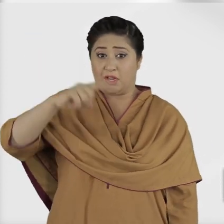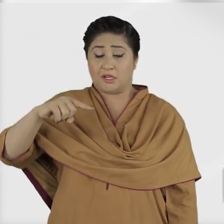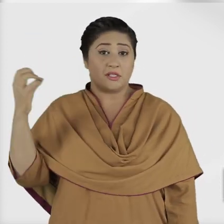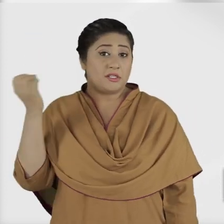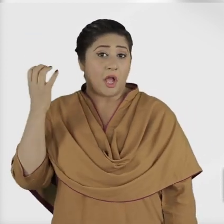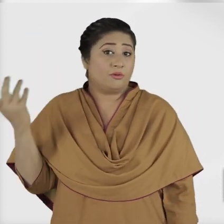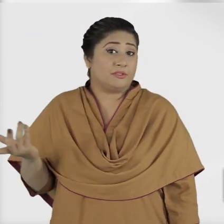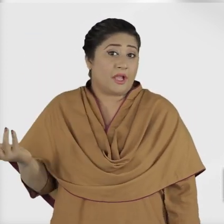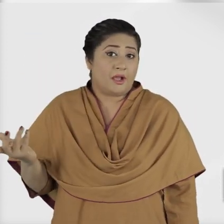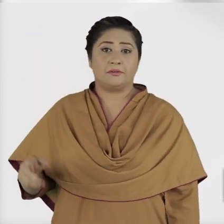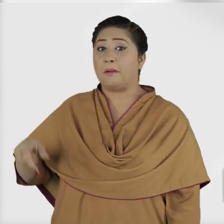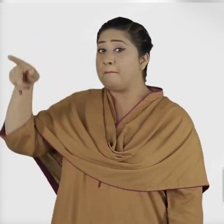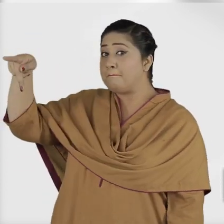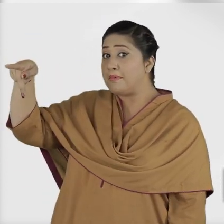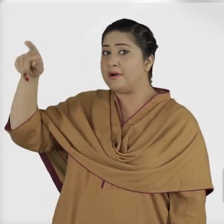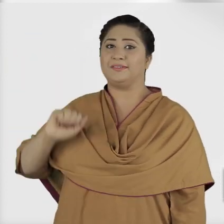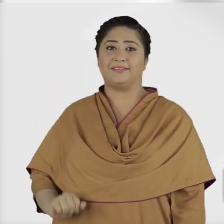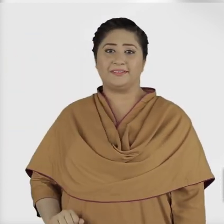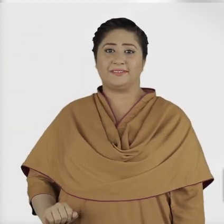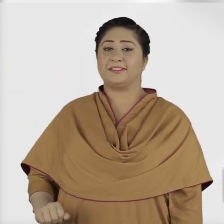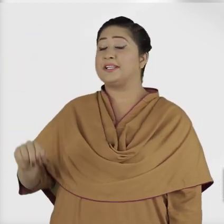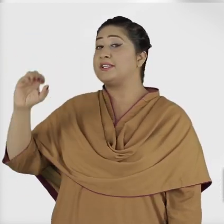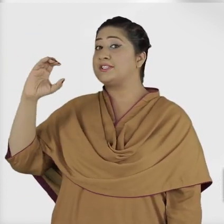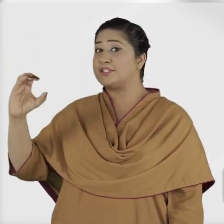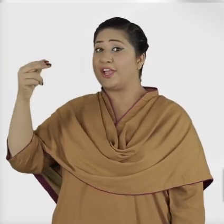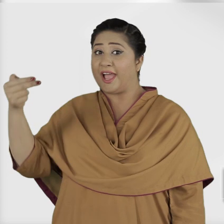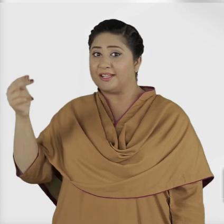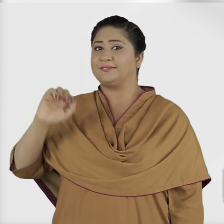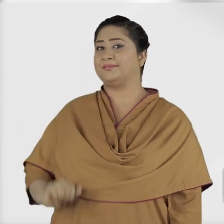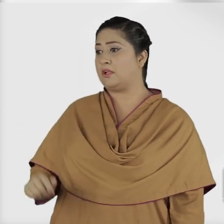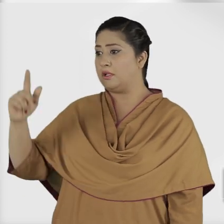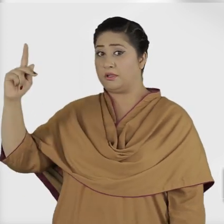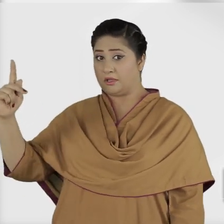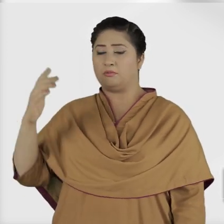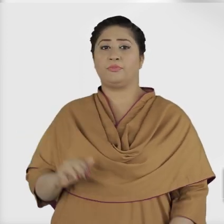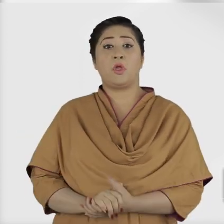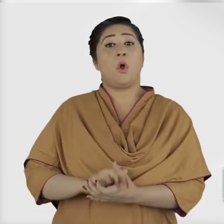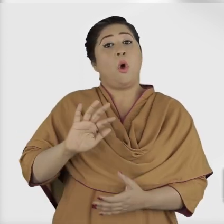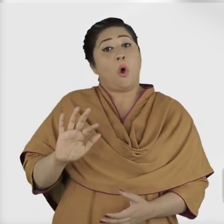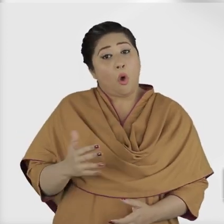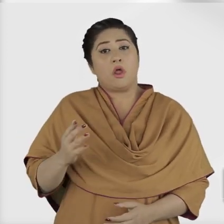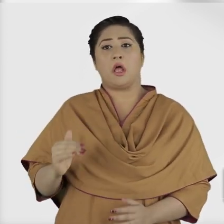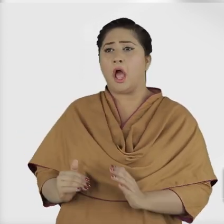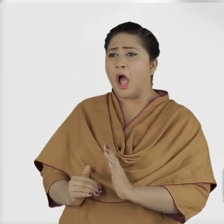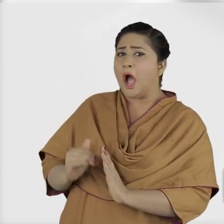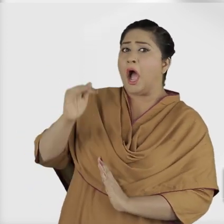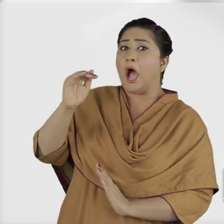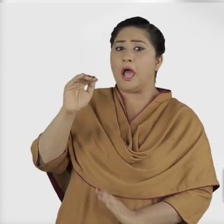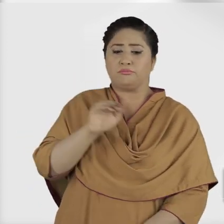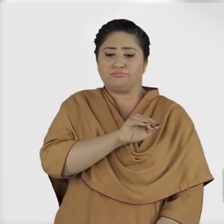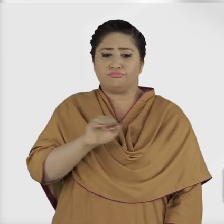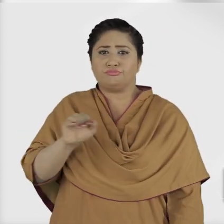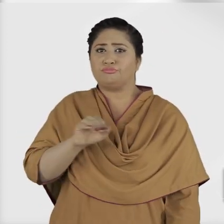frequency sounds are p, ch, k, and then the